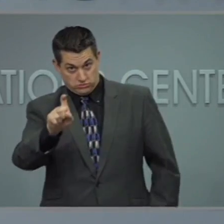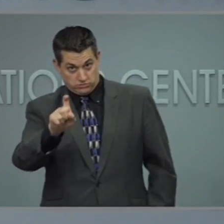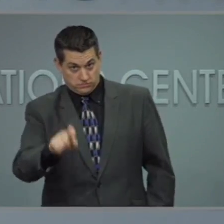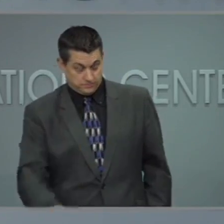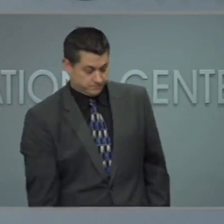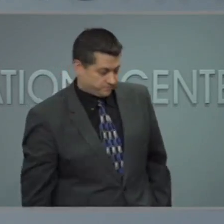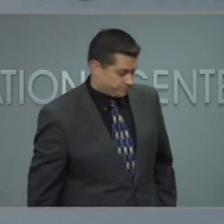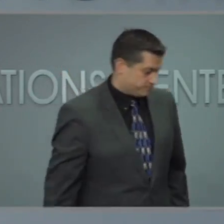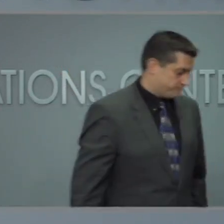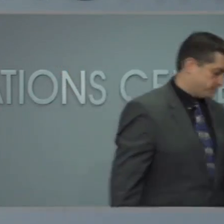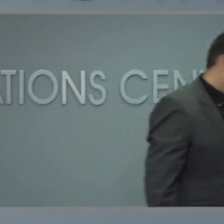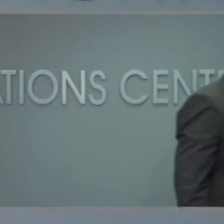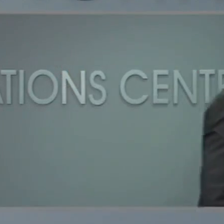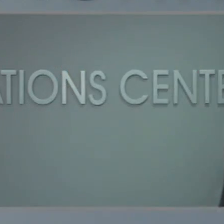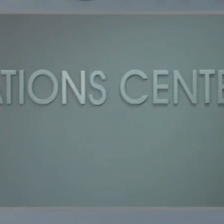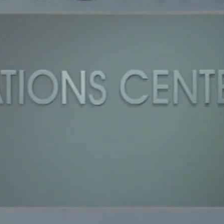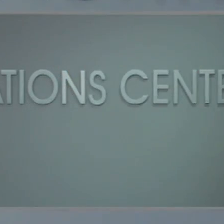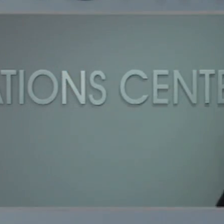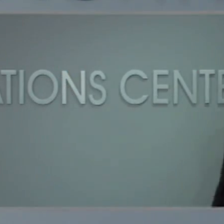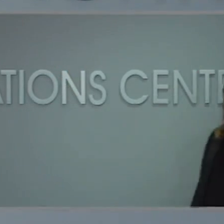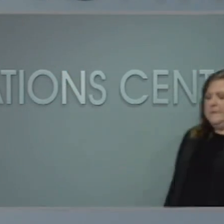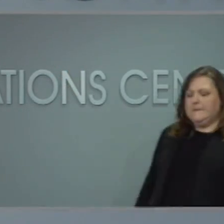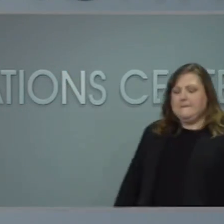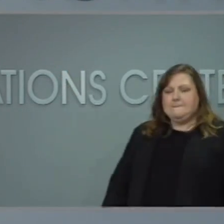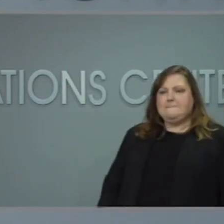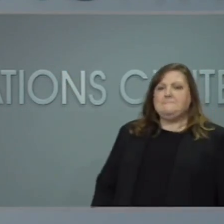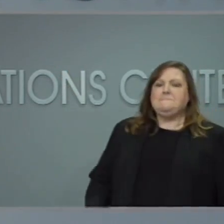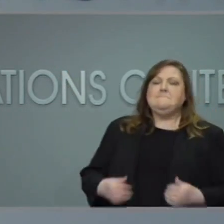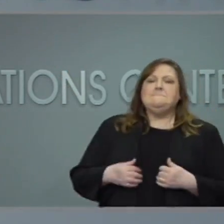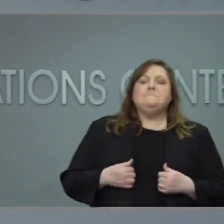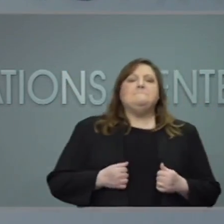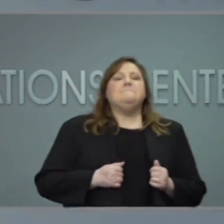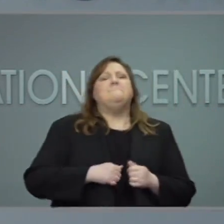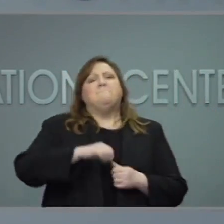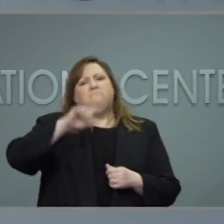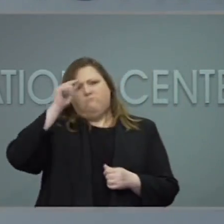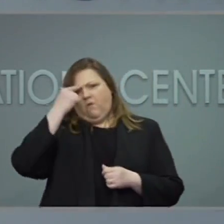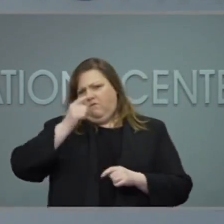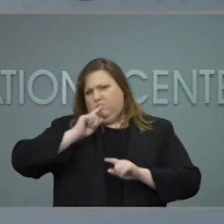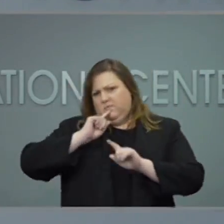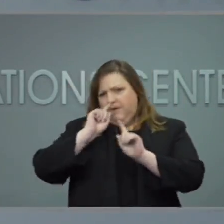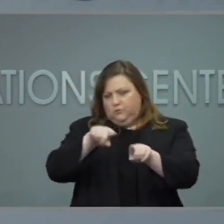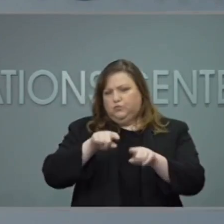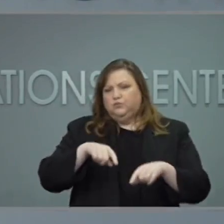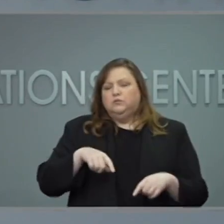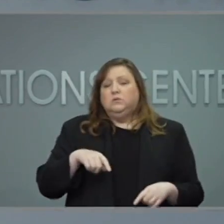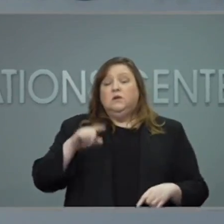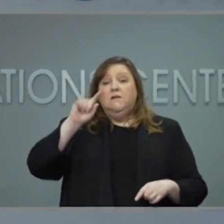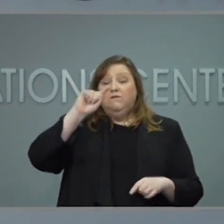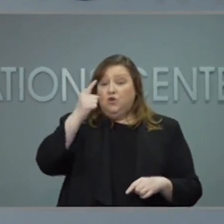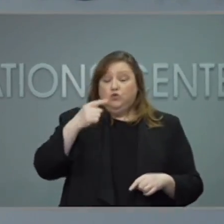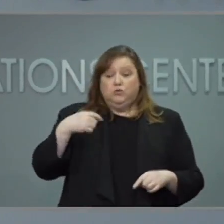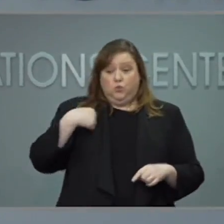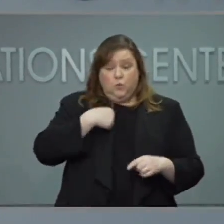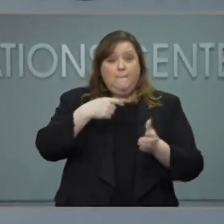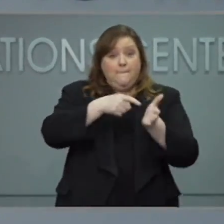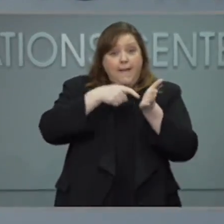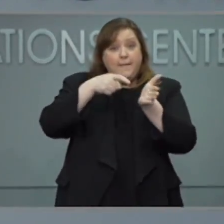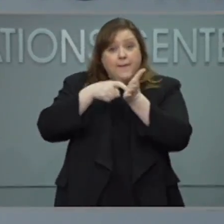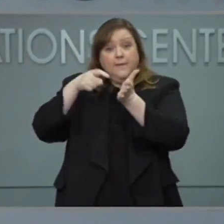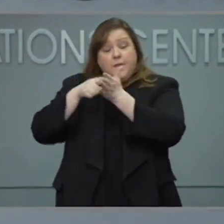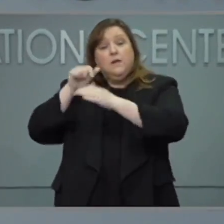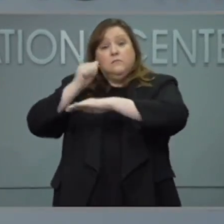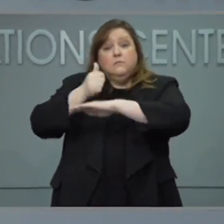we have had mandates in place in a number of areas, a lot of what we have done has relied on the